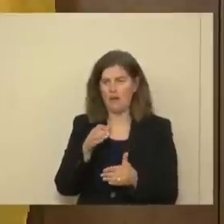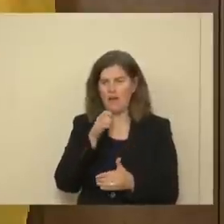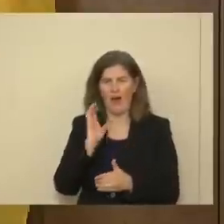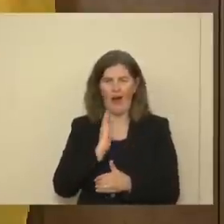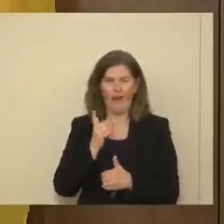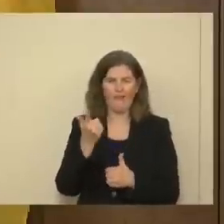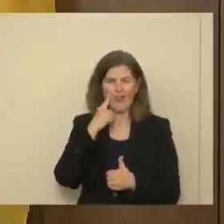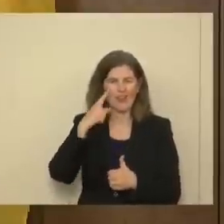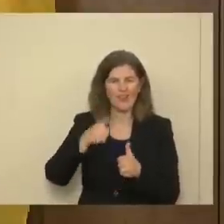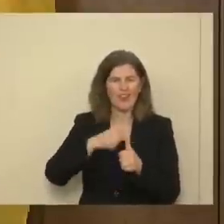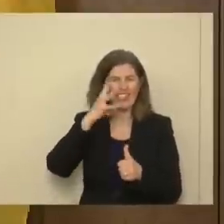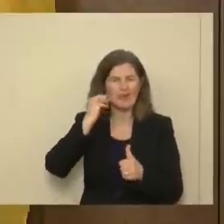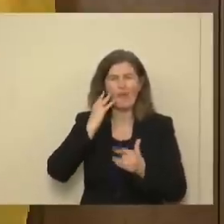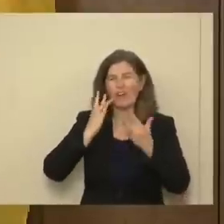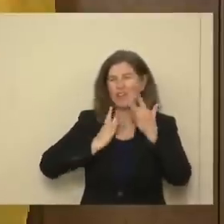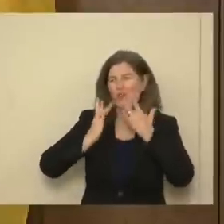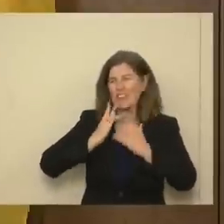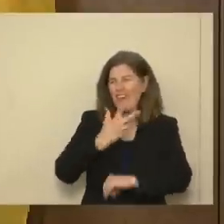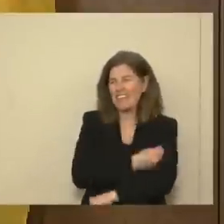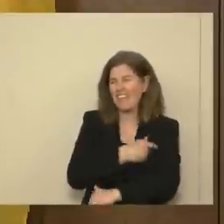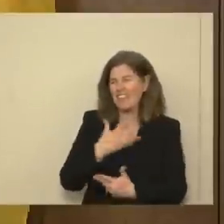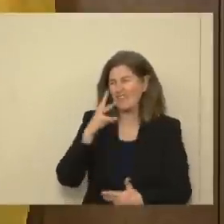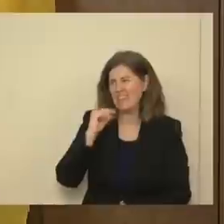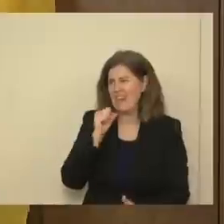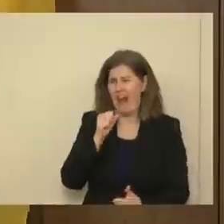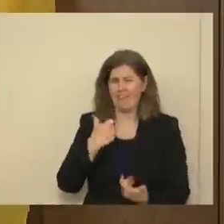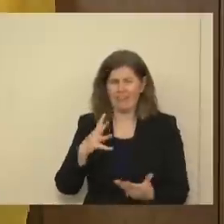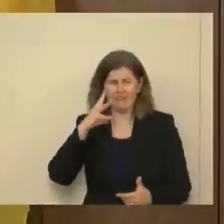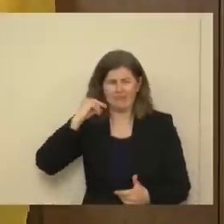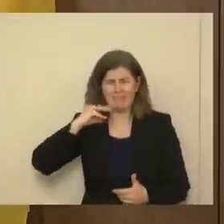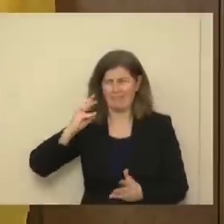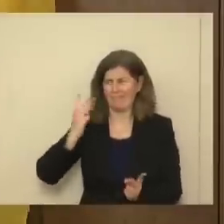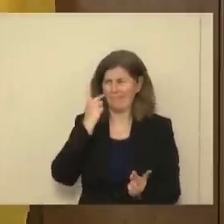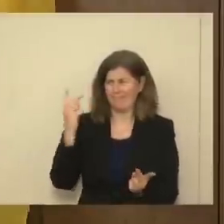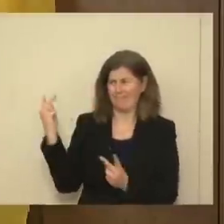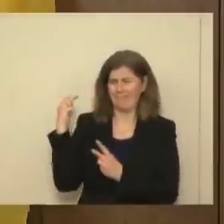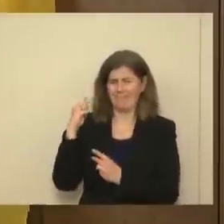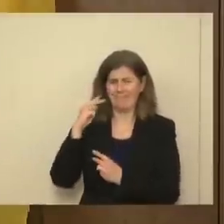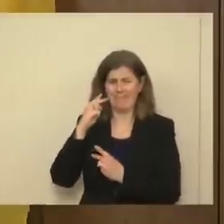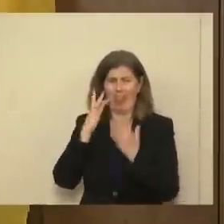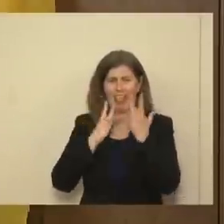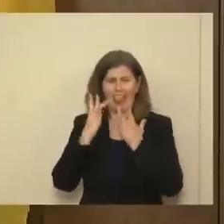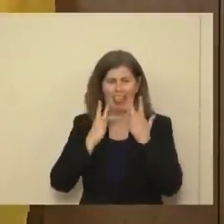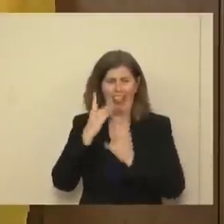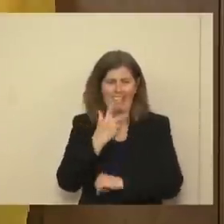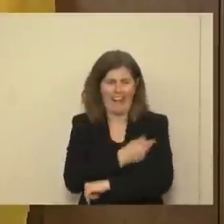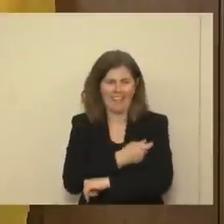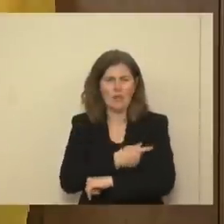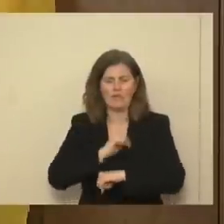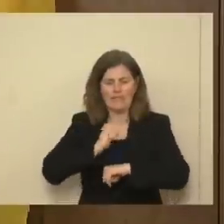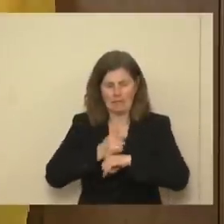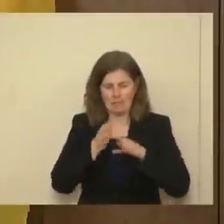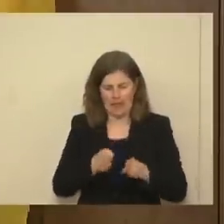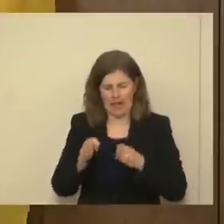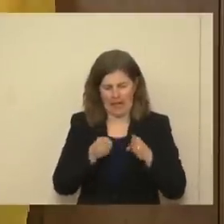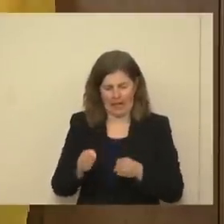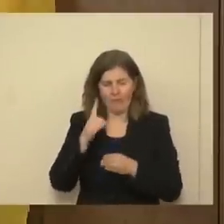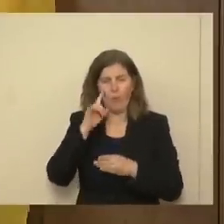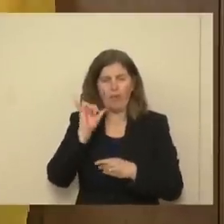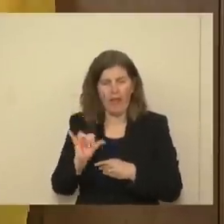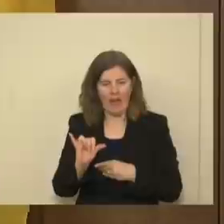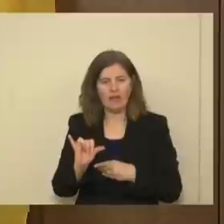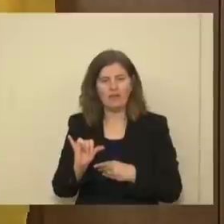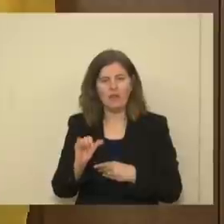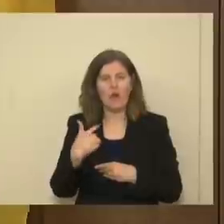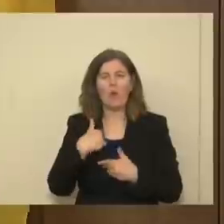rodeo in having a shortage of vaccine, not my first rodeo in doing that, and so we've been laying the foundation so that